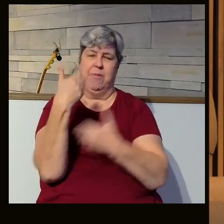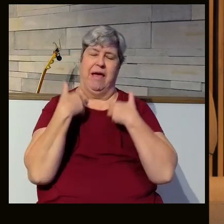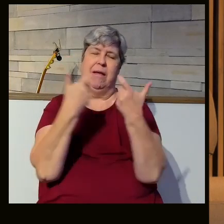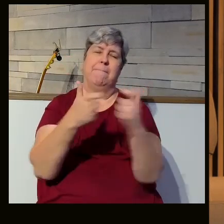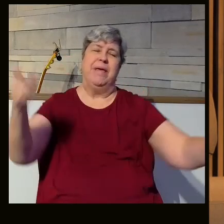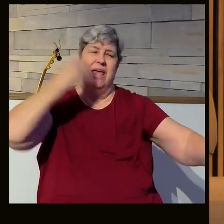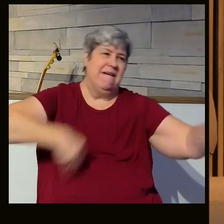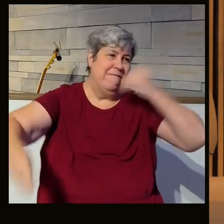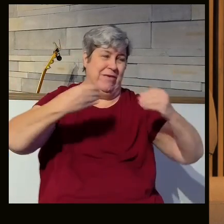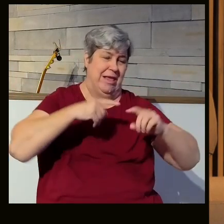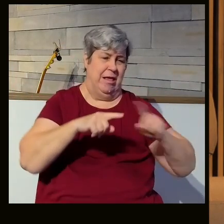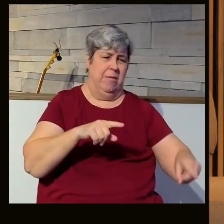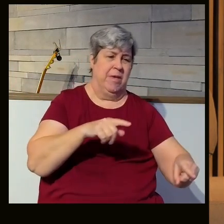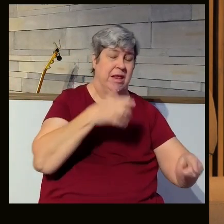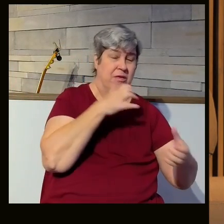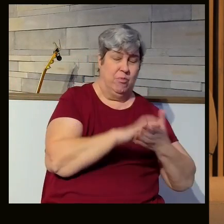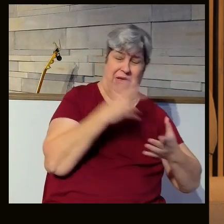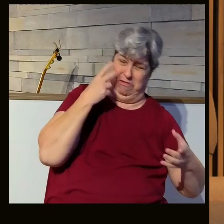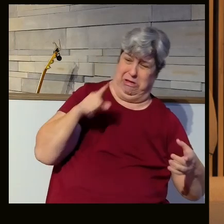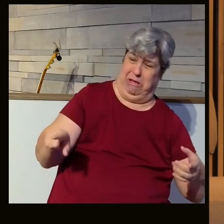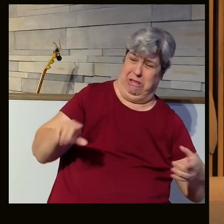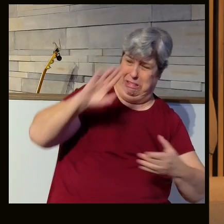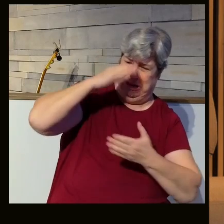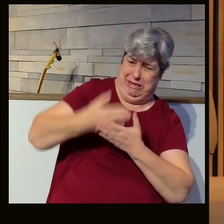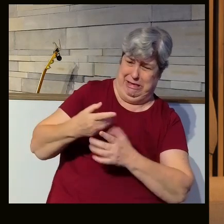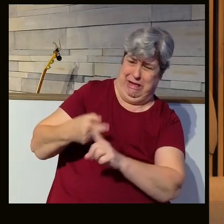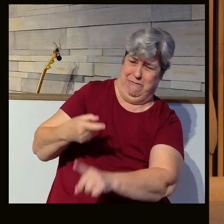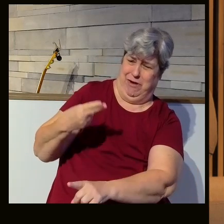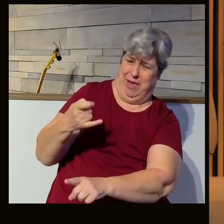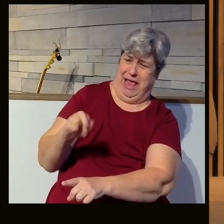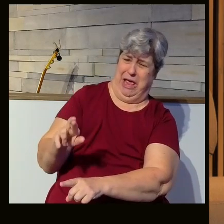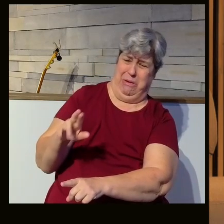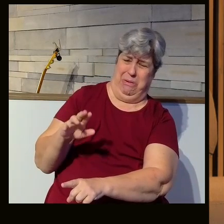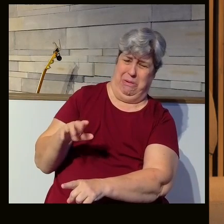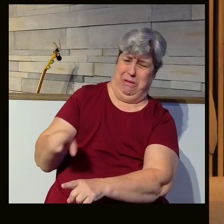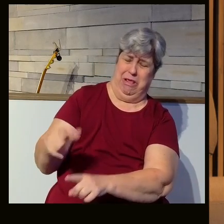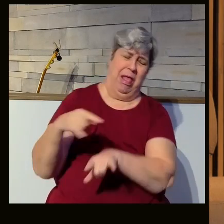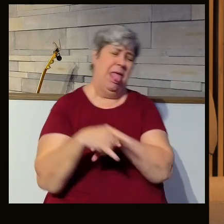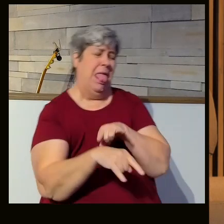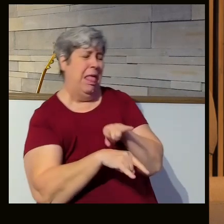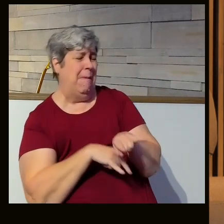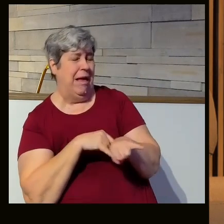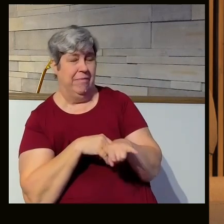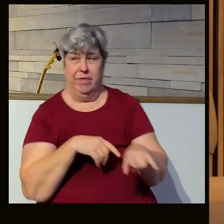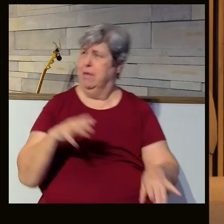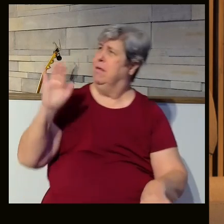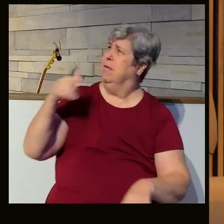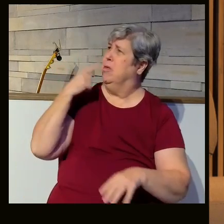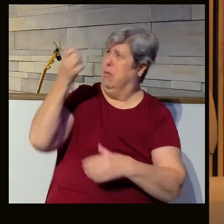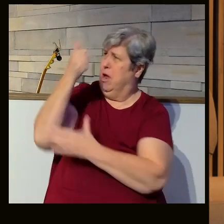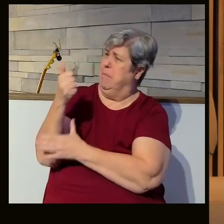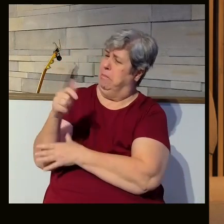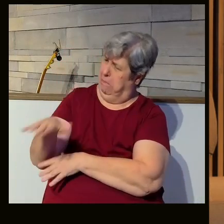feast. But Sarah saw that the son whom Hagar, the Egyptian, had borne to Abraham was mocking. And she said to Abraham,